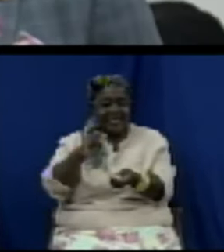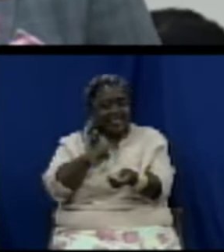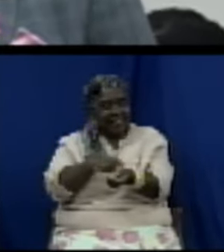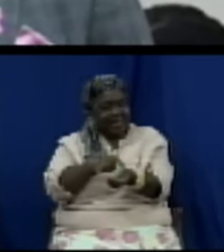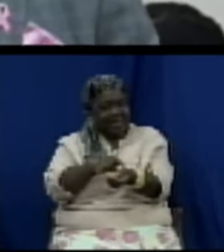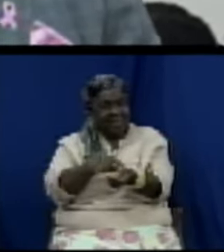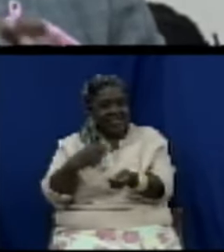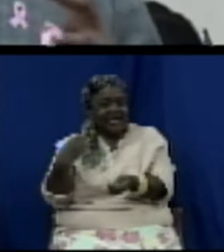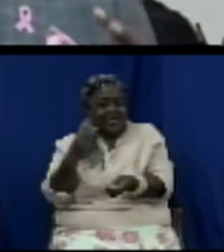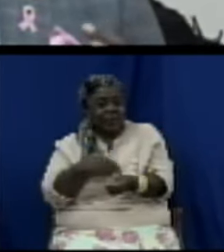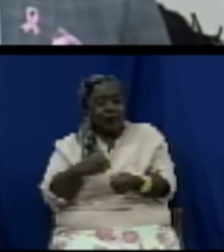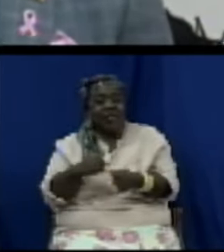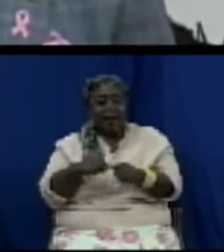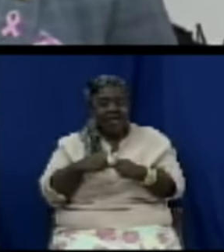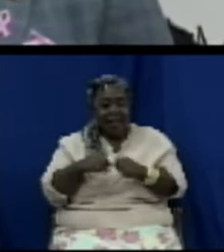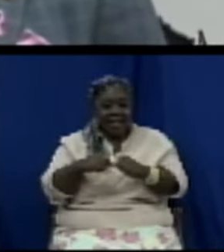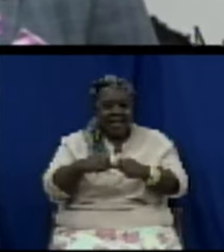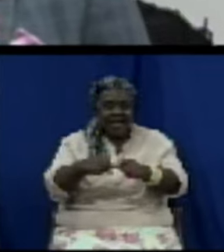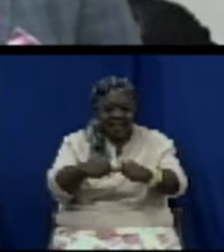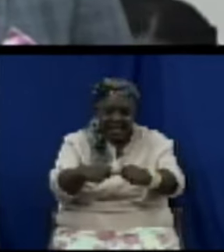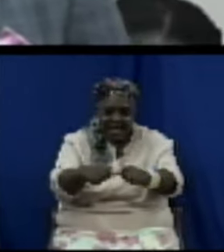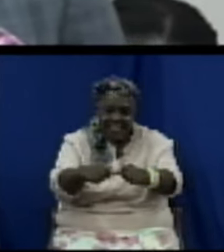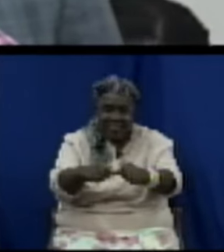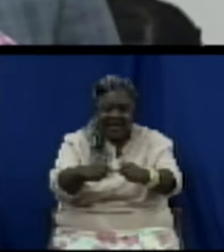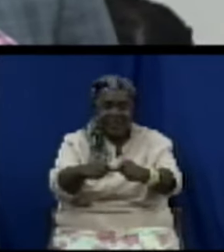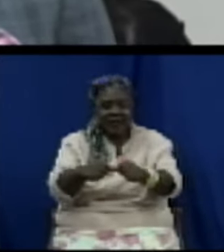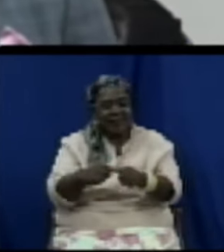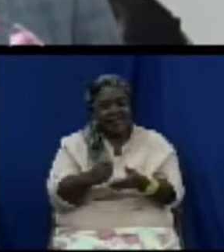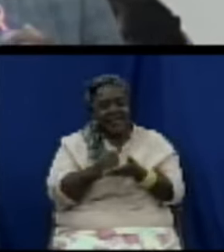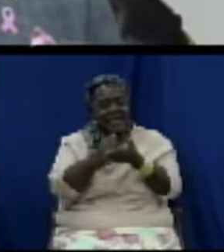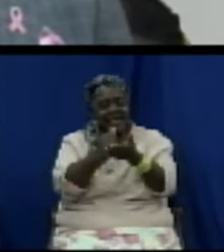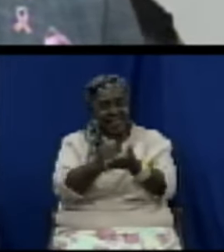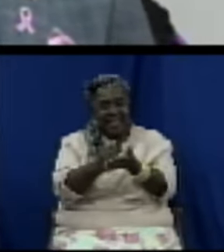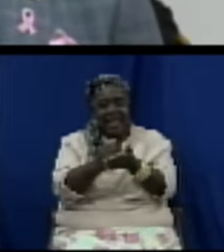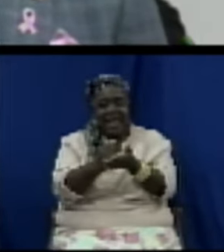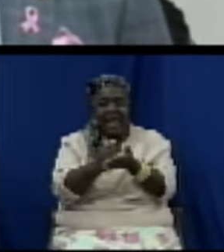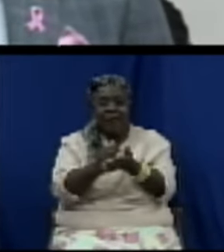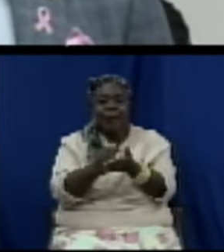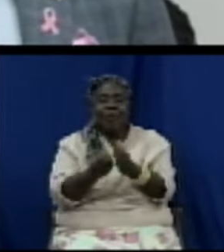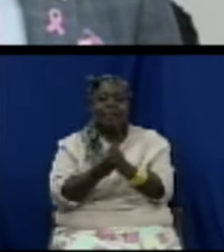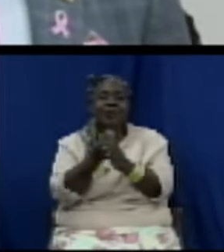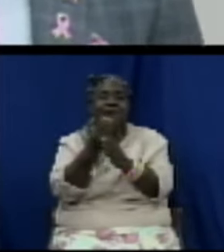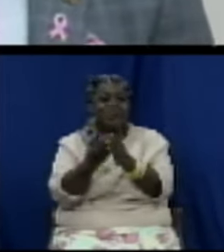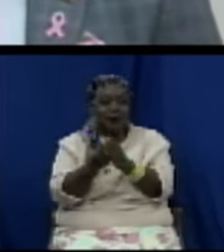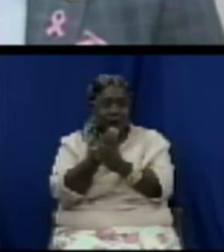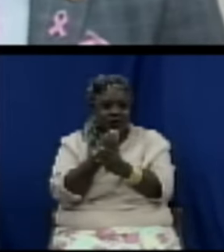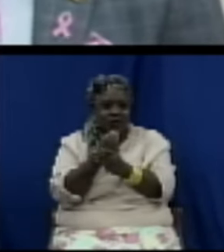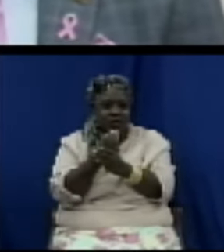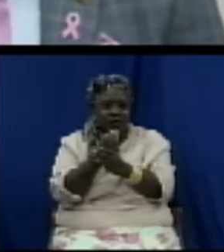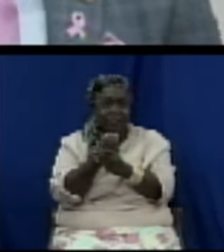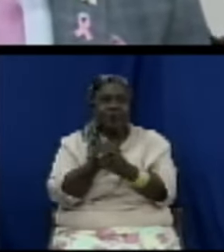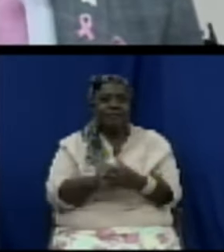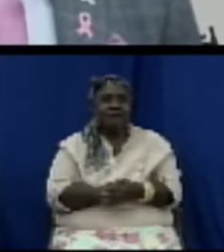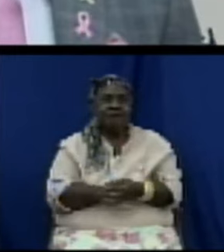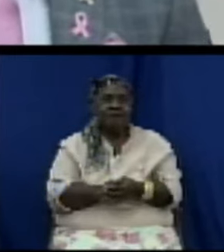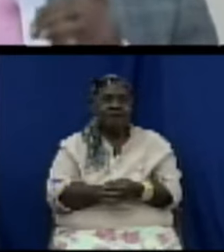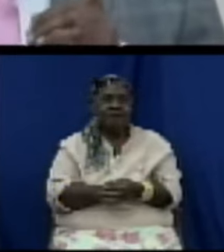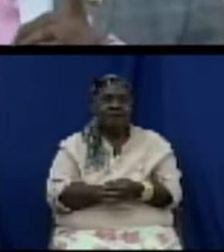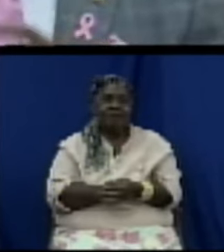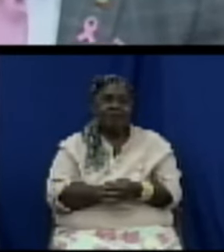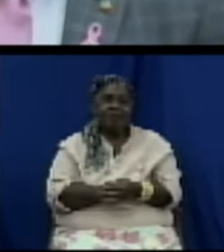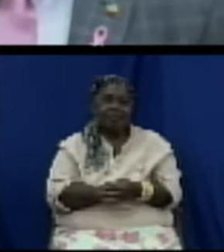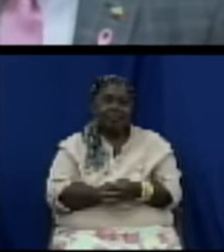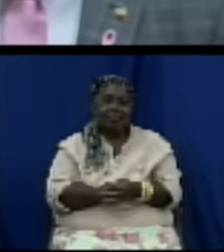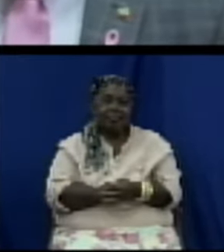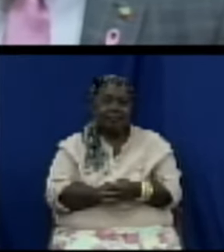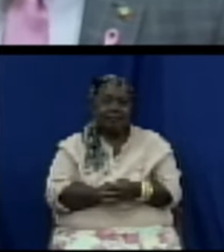out not just the physical infrastructure in health, but in terms of the management structure and human resource enhancement to make